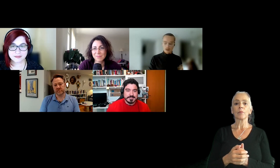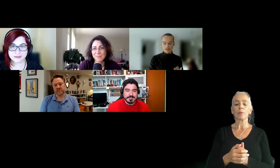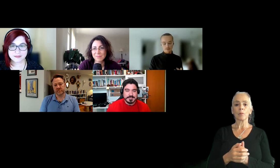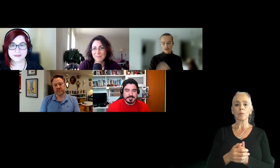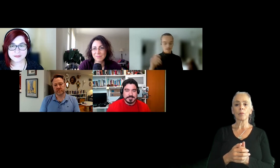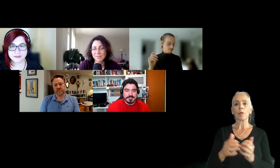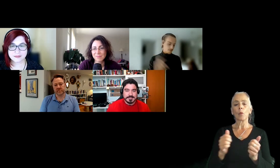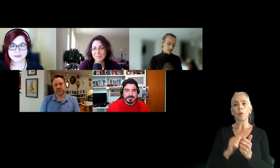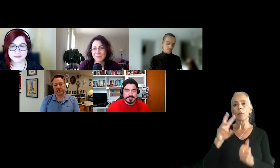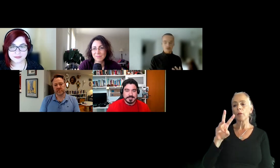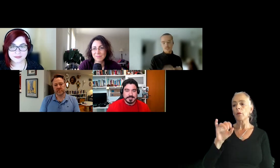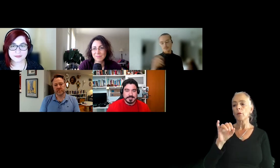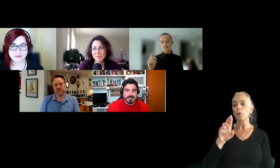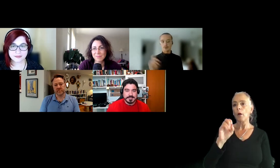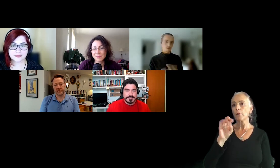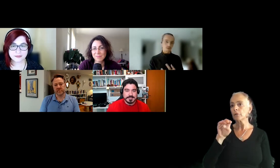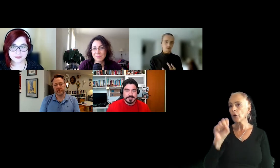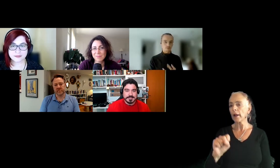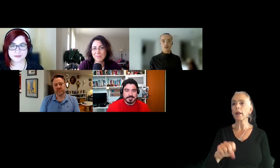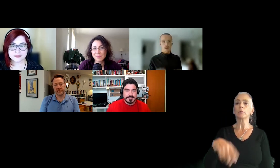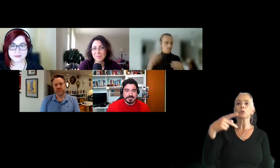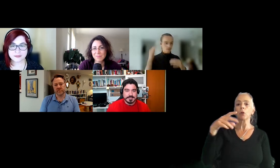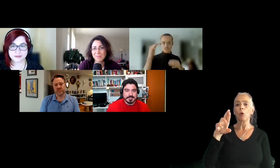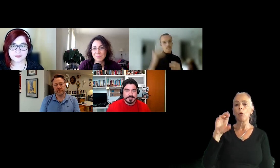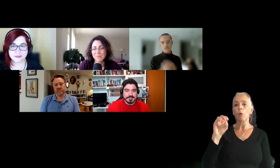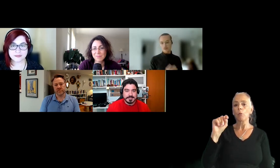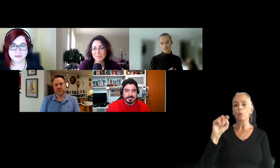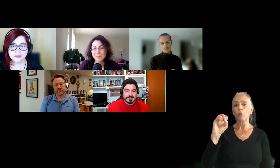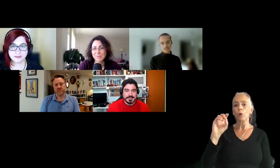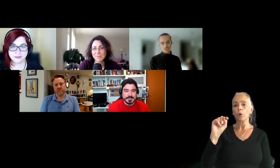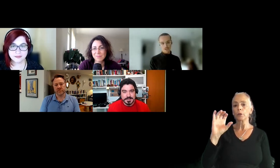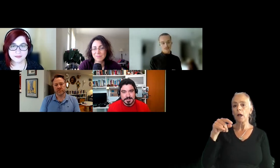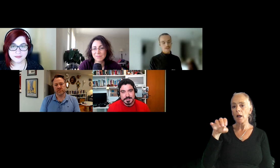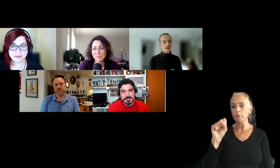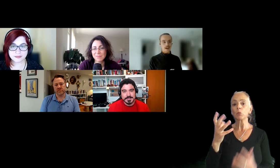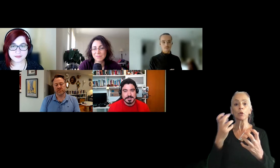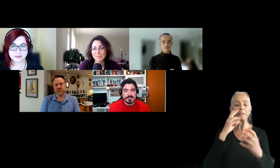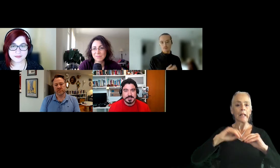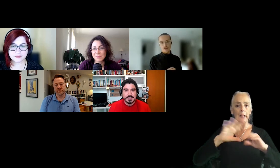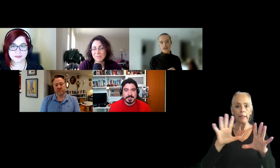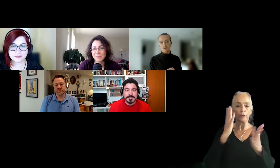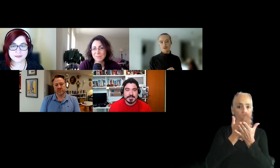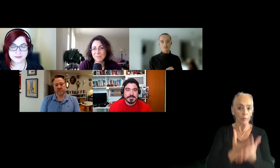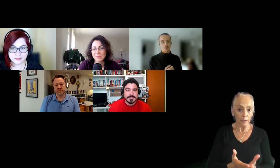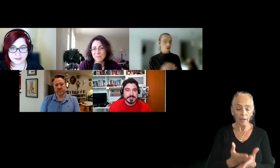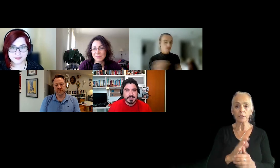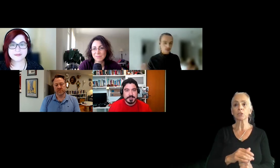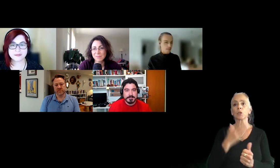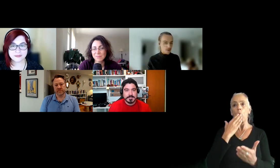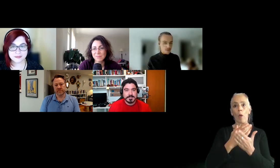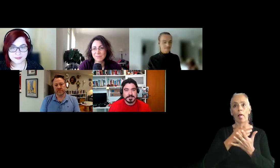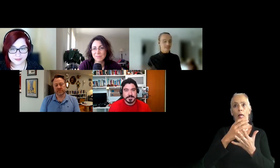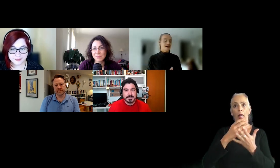with wireframes, prototypes all the way through. We want to see clear documentation and well written out, but not